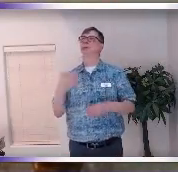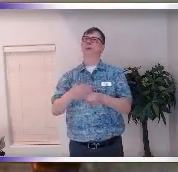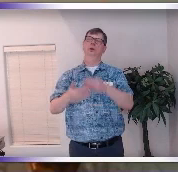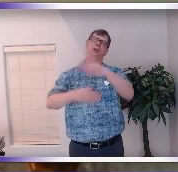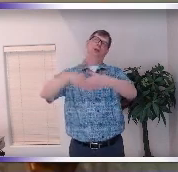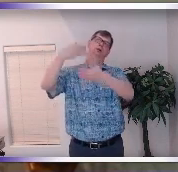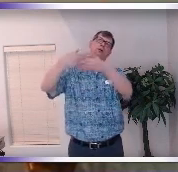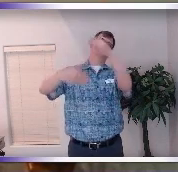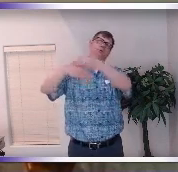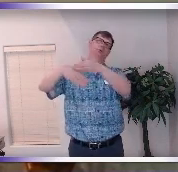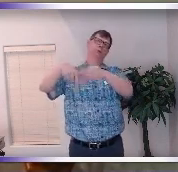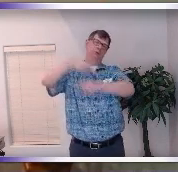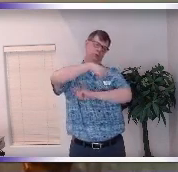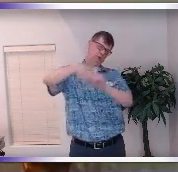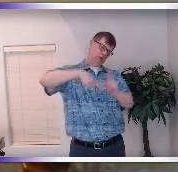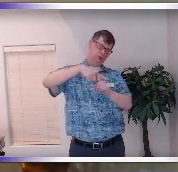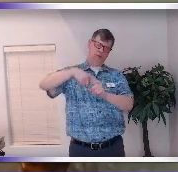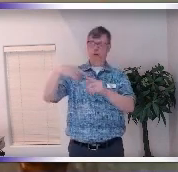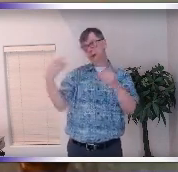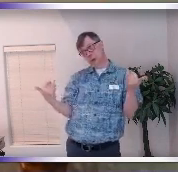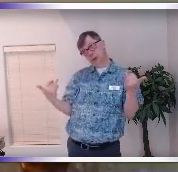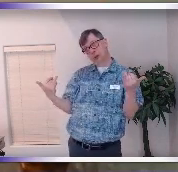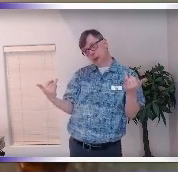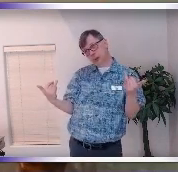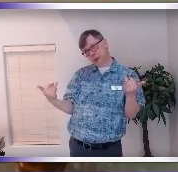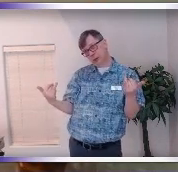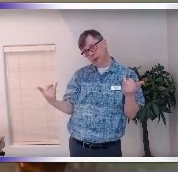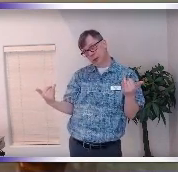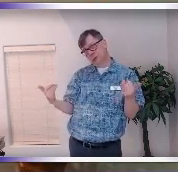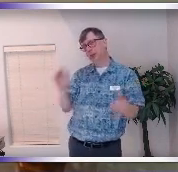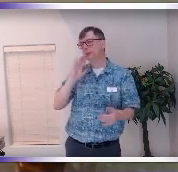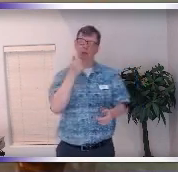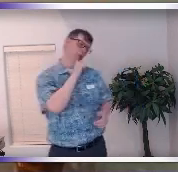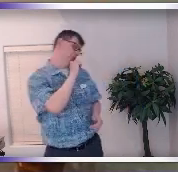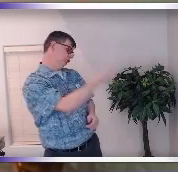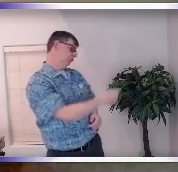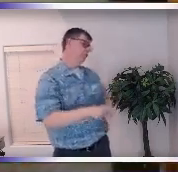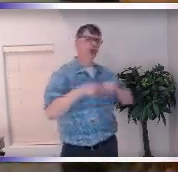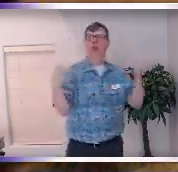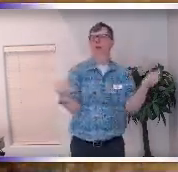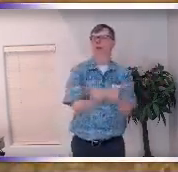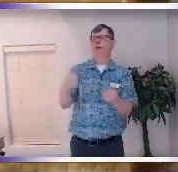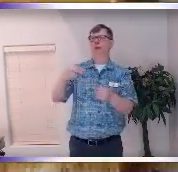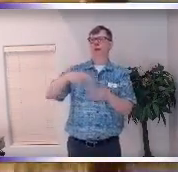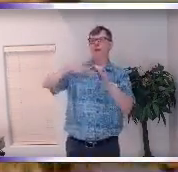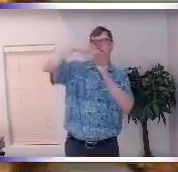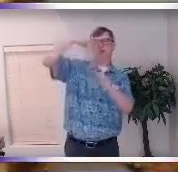why yeah why because she's taking her congregation to new heights